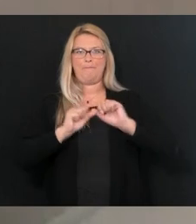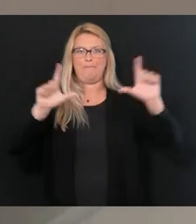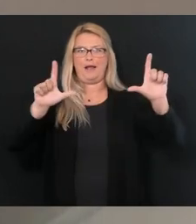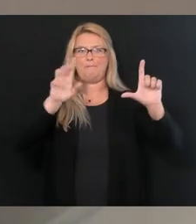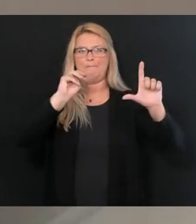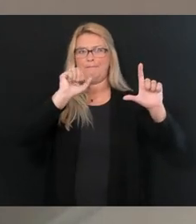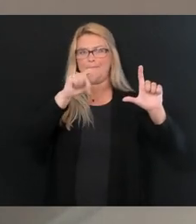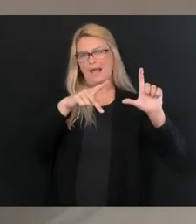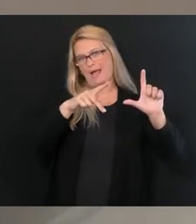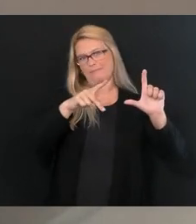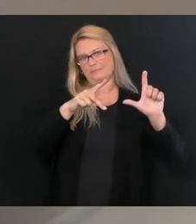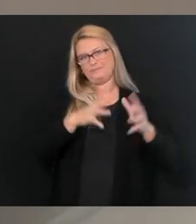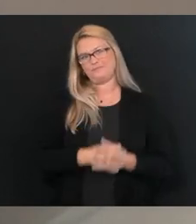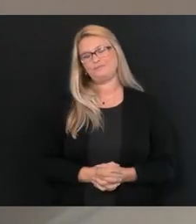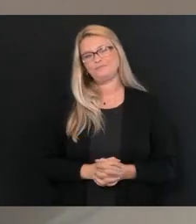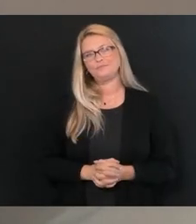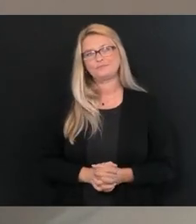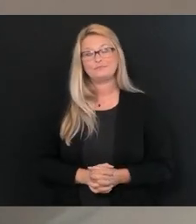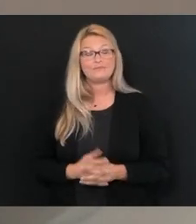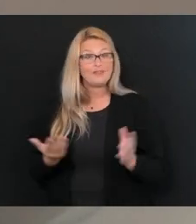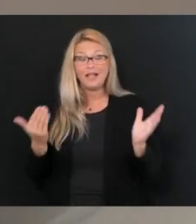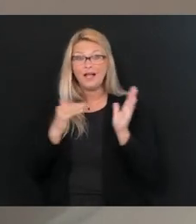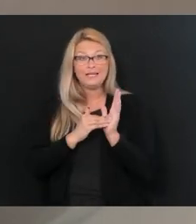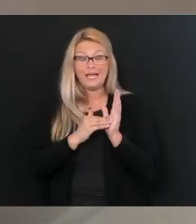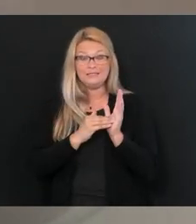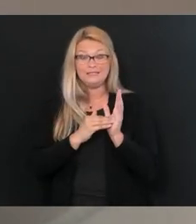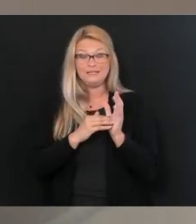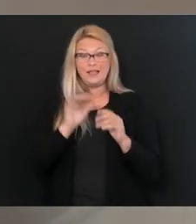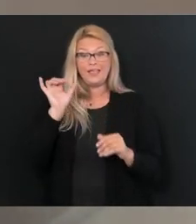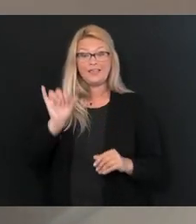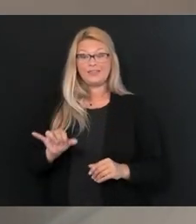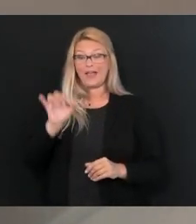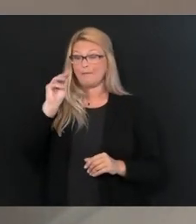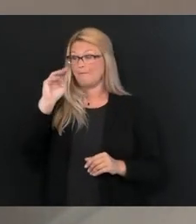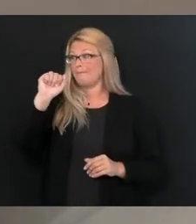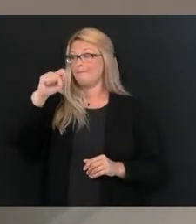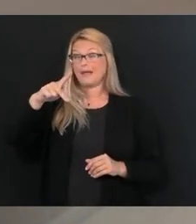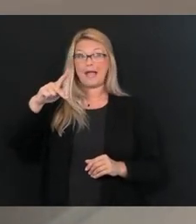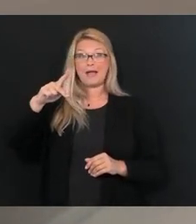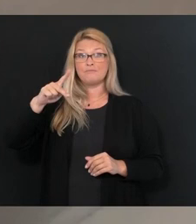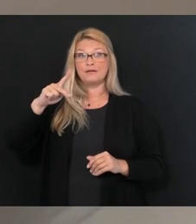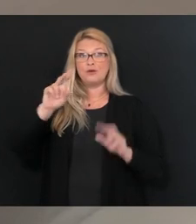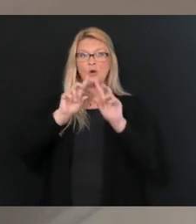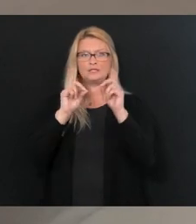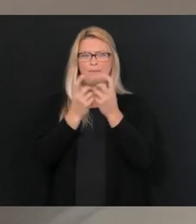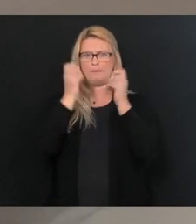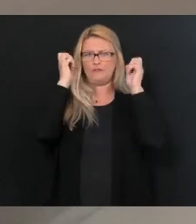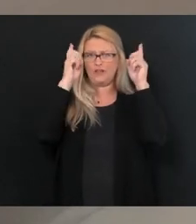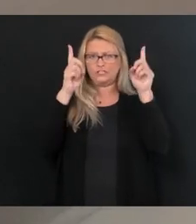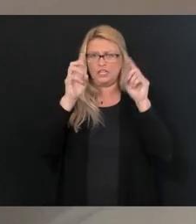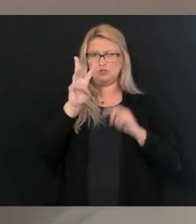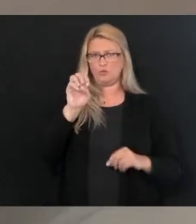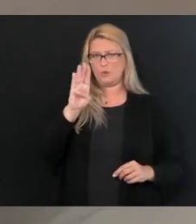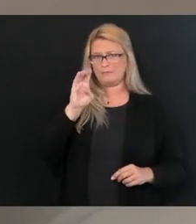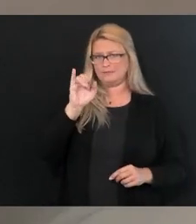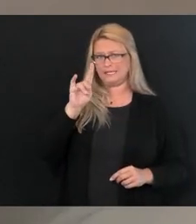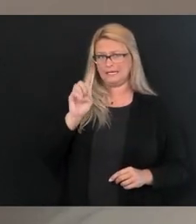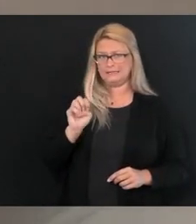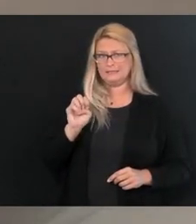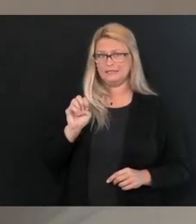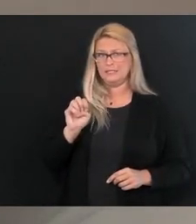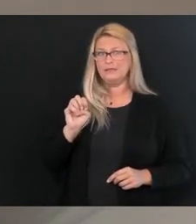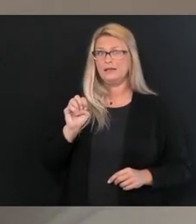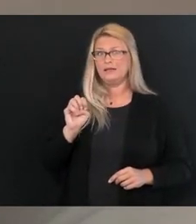lastly, I would just say, again, as a reminder, that the map that goes up on the Department of Education website will be